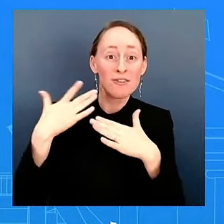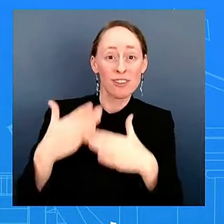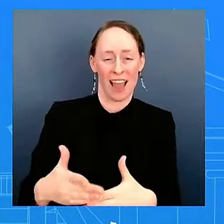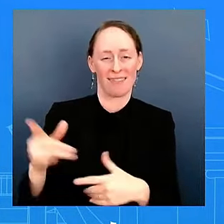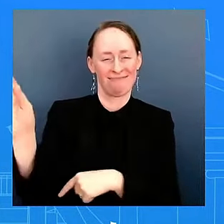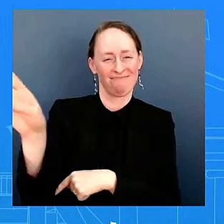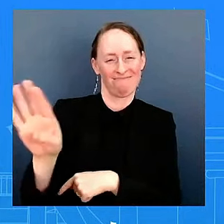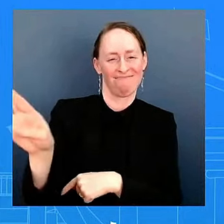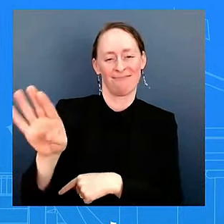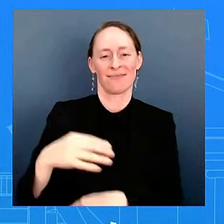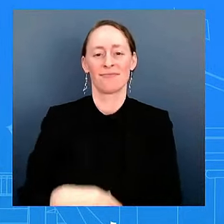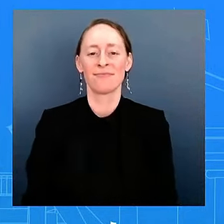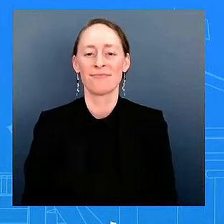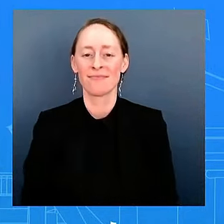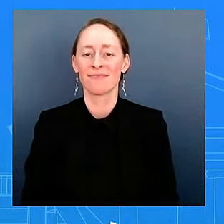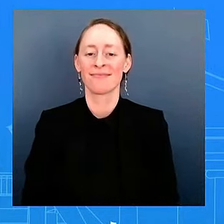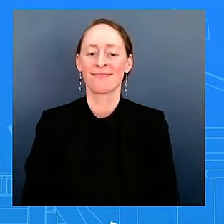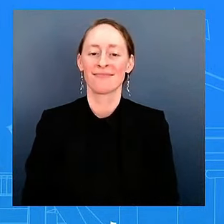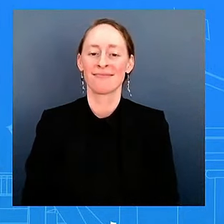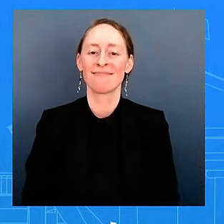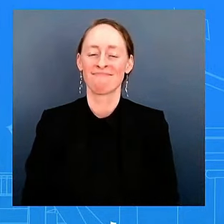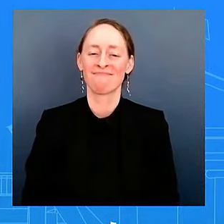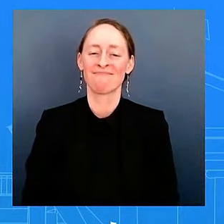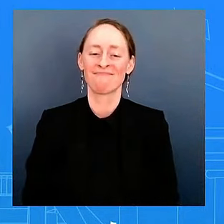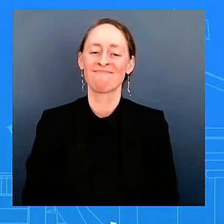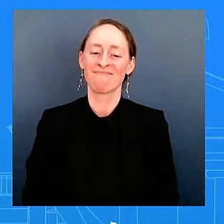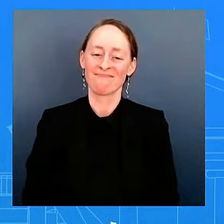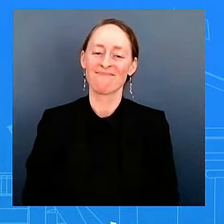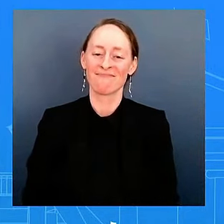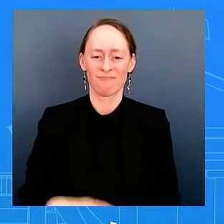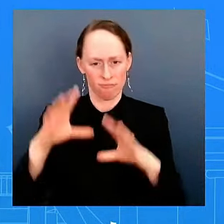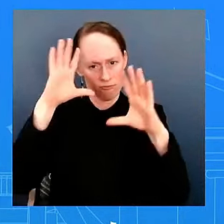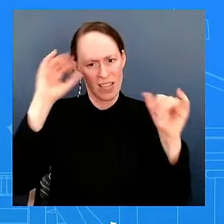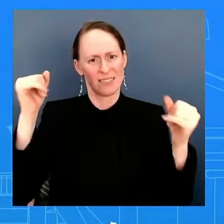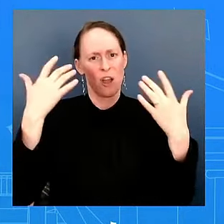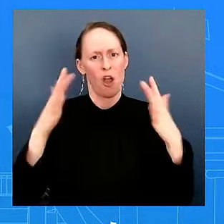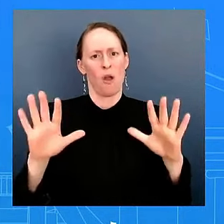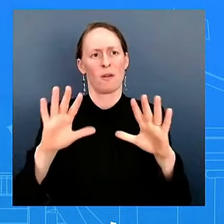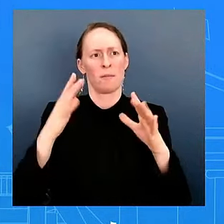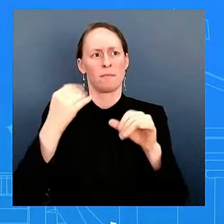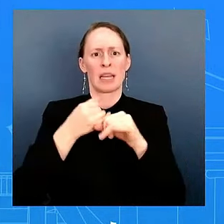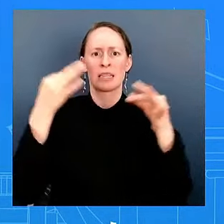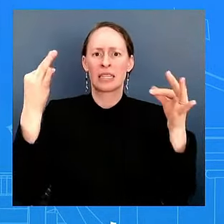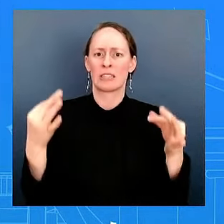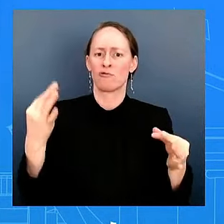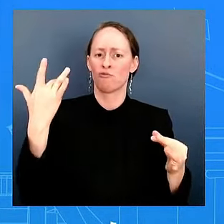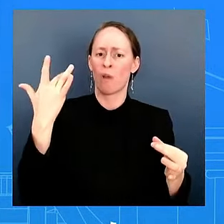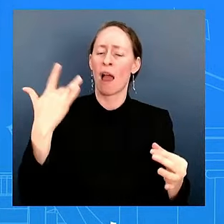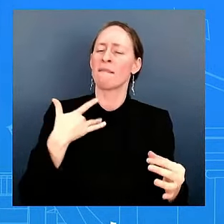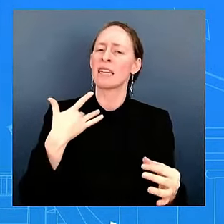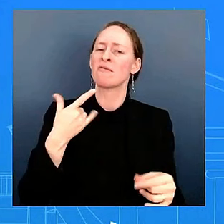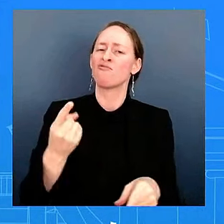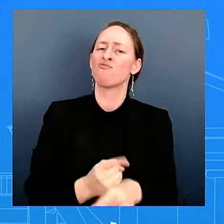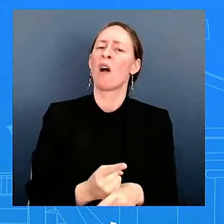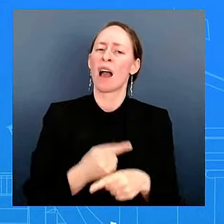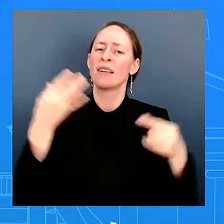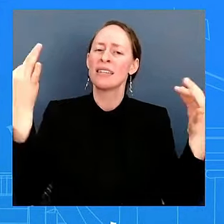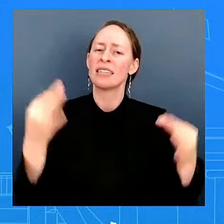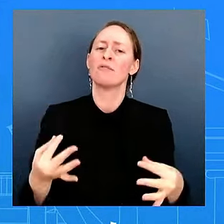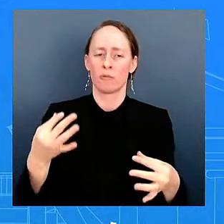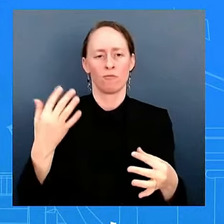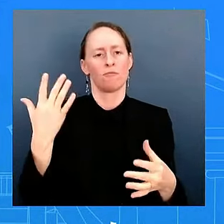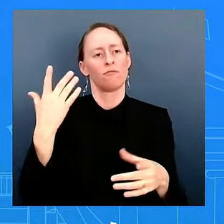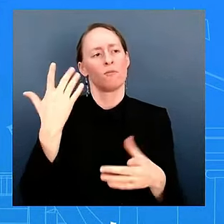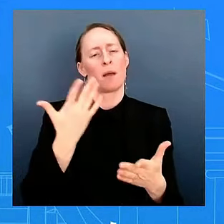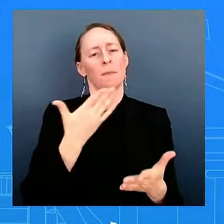You know, the President made this decision because he thought it was the right decision on behalf of this country. He thought it was the right